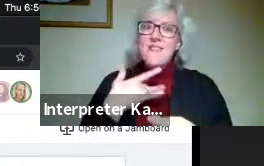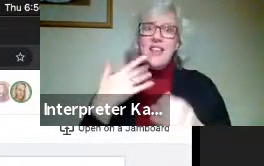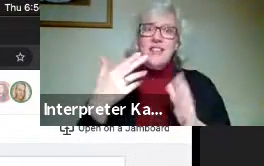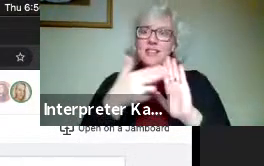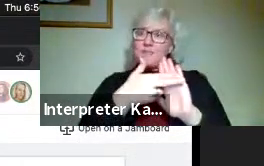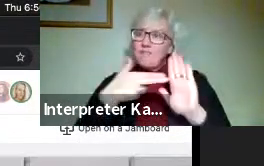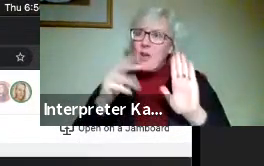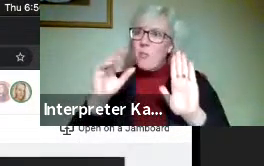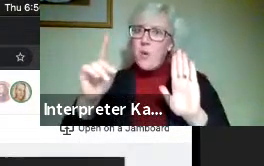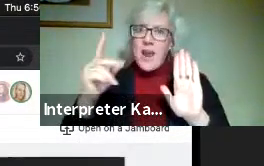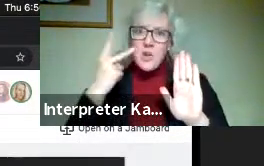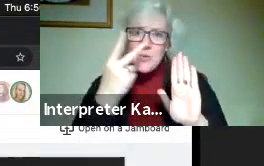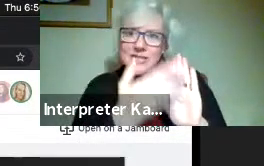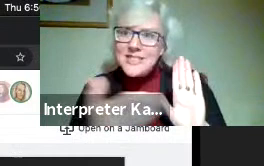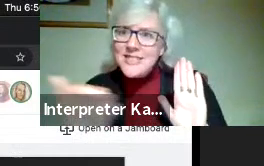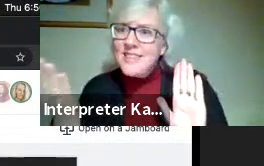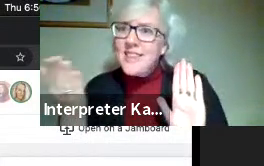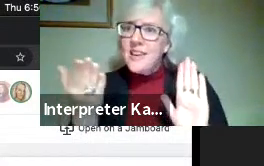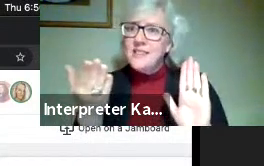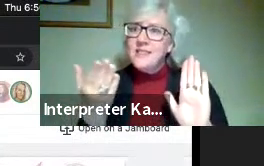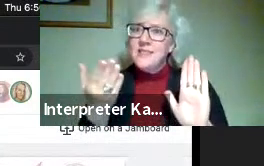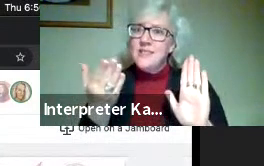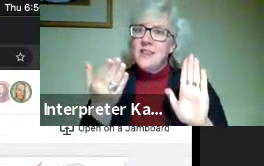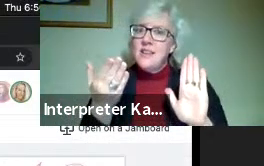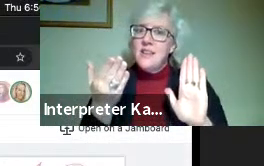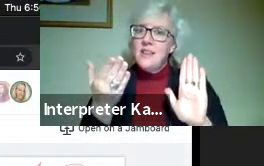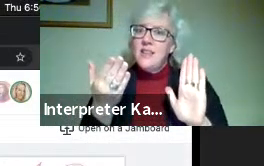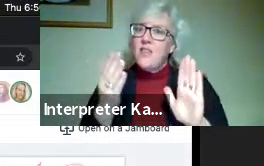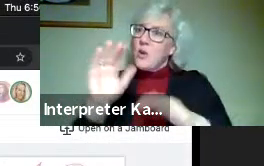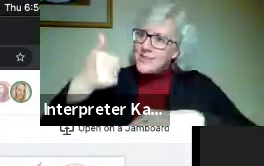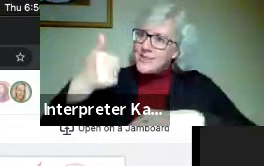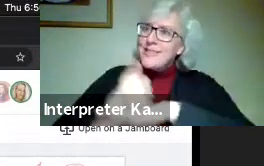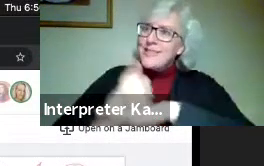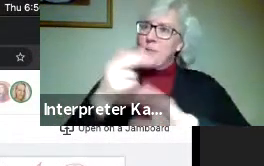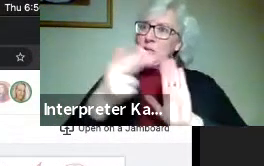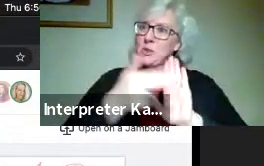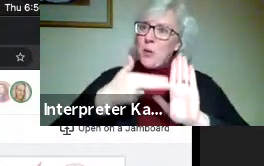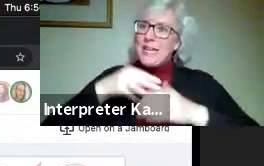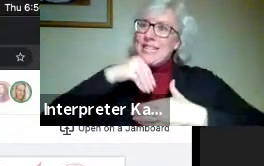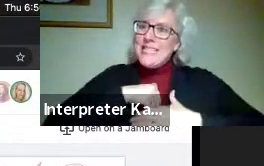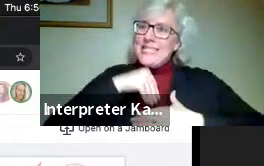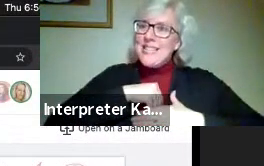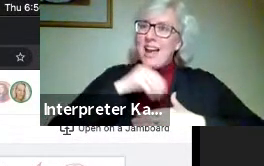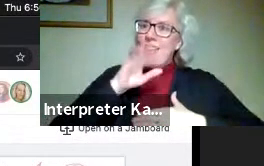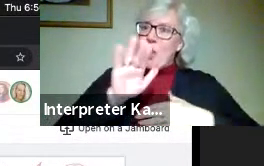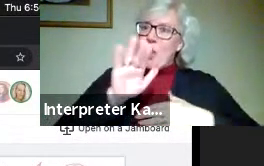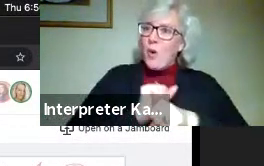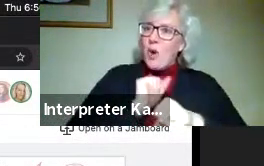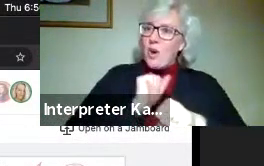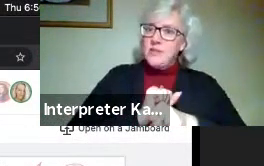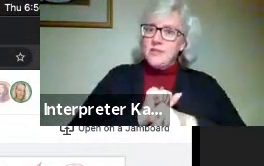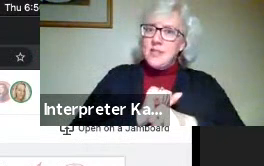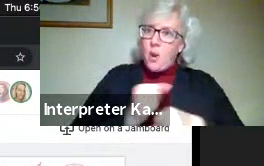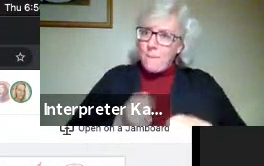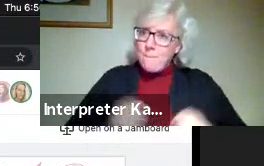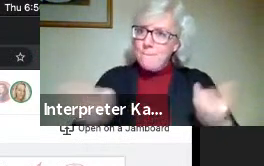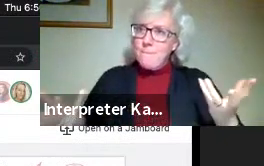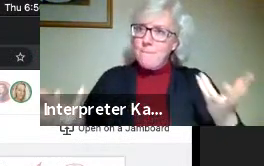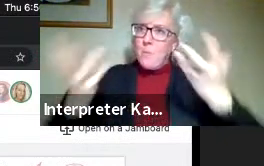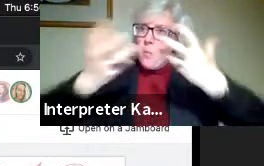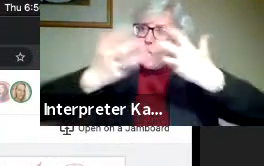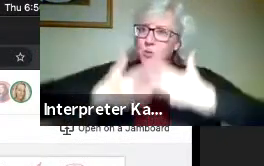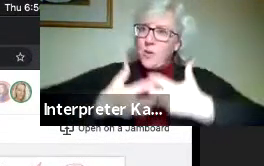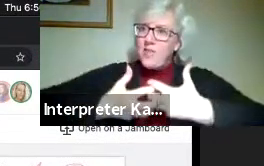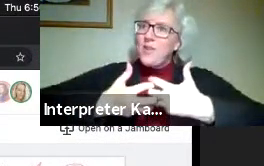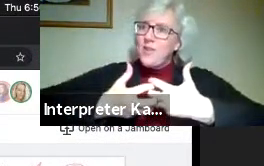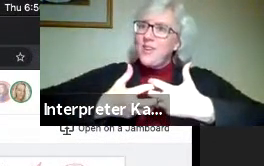developed when you look at it. That there's an established brand inside the students' work that they're putting together and